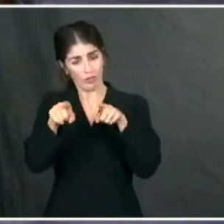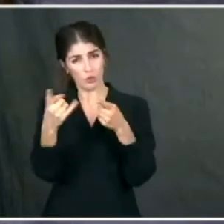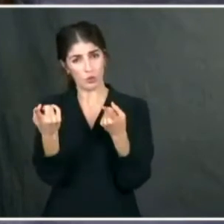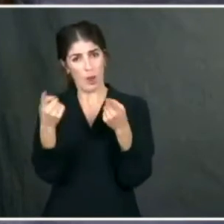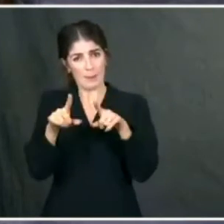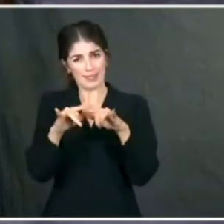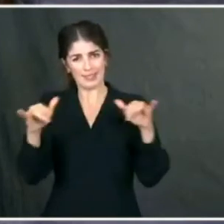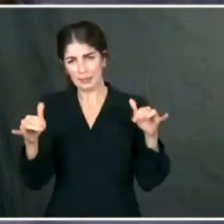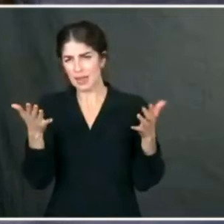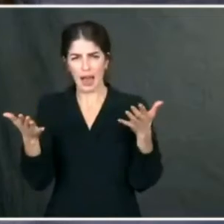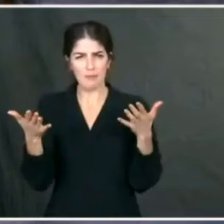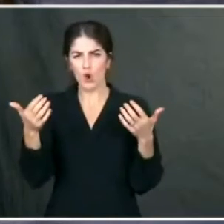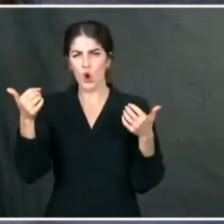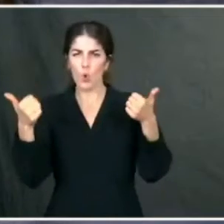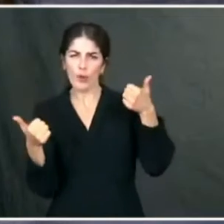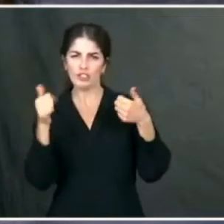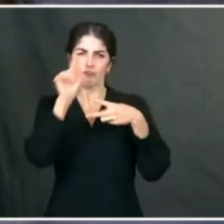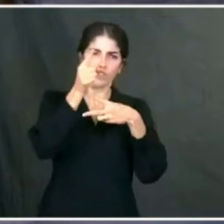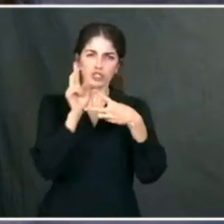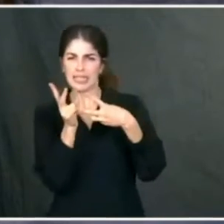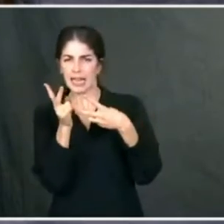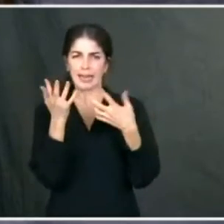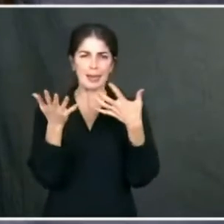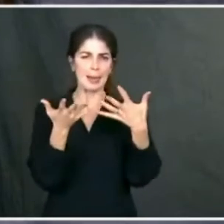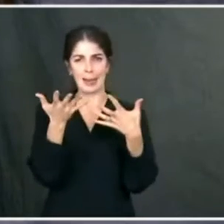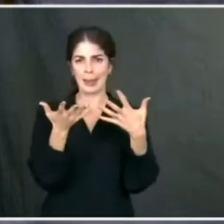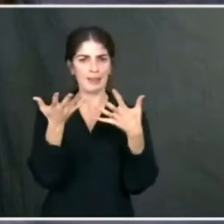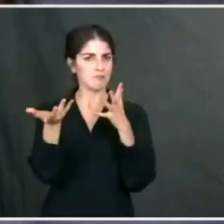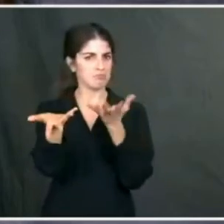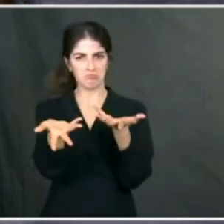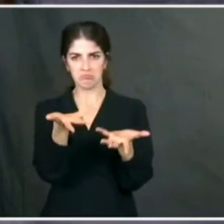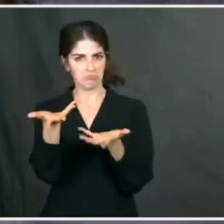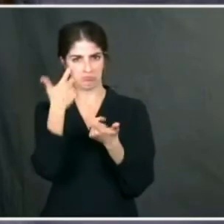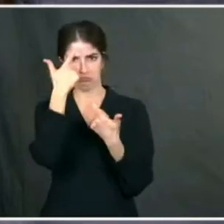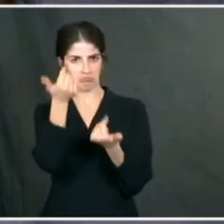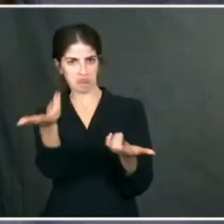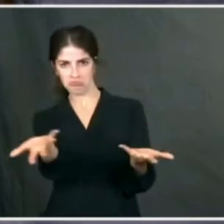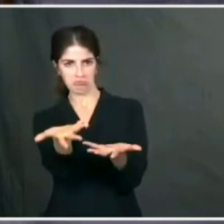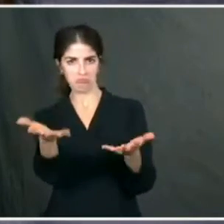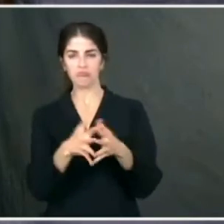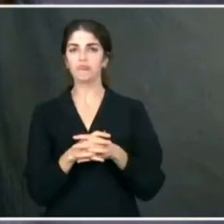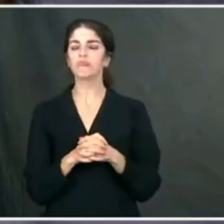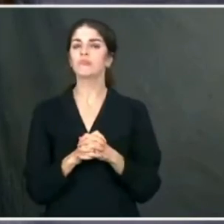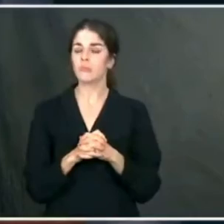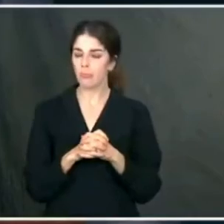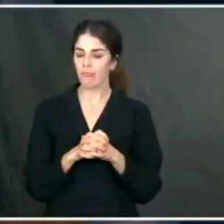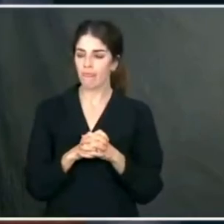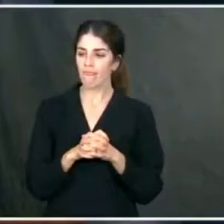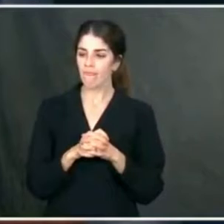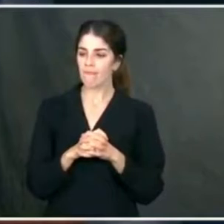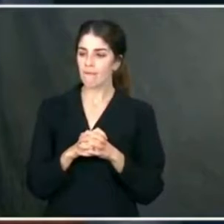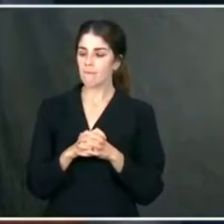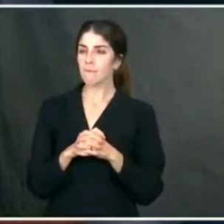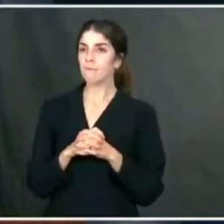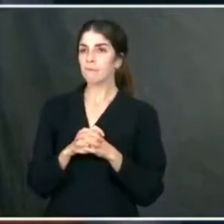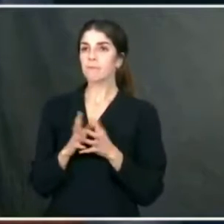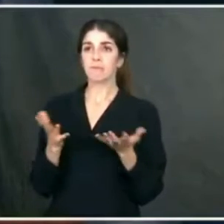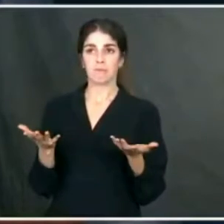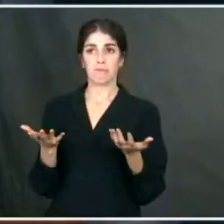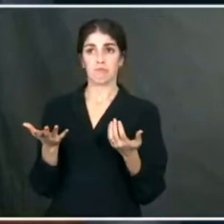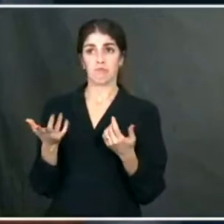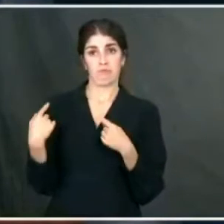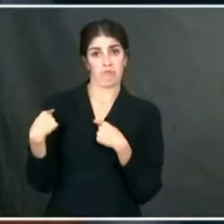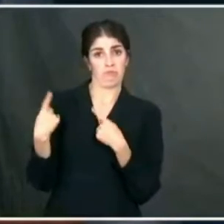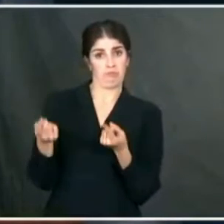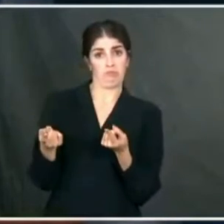preferable to do that first? Or are you okay with later, as some Republicans are talking about? Well, Anita, I think we have been